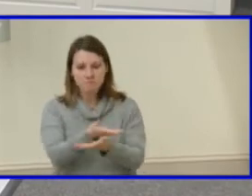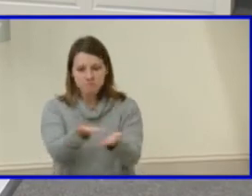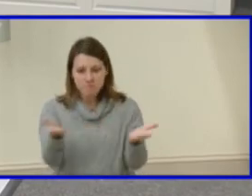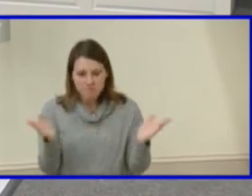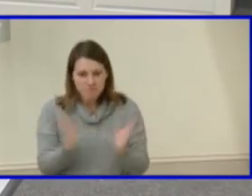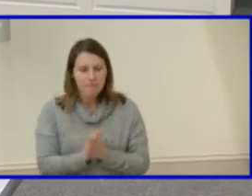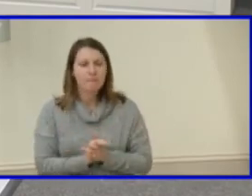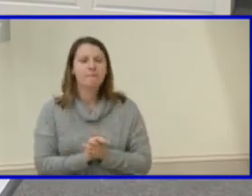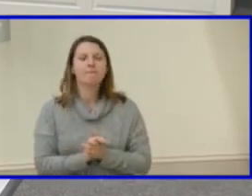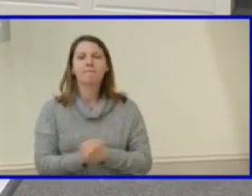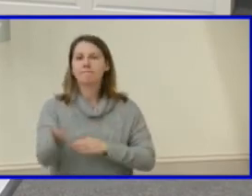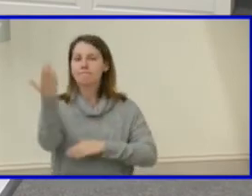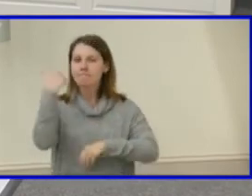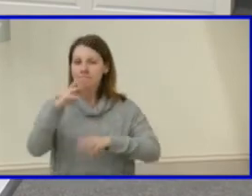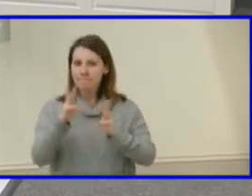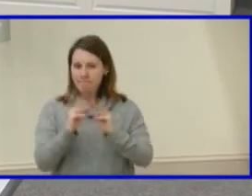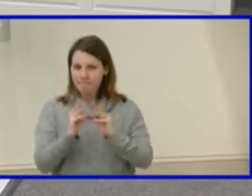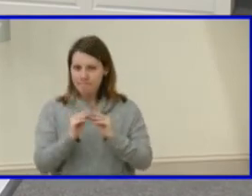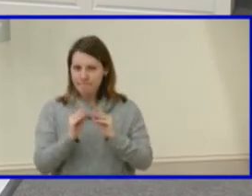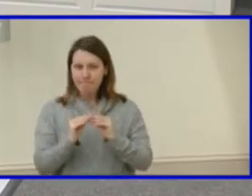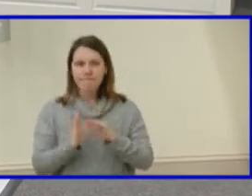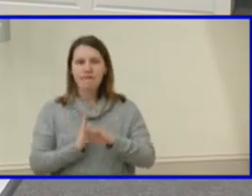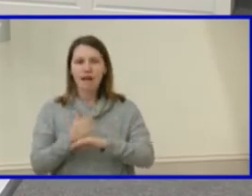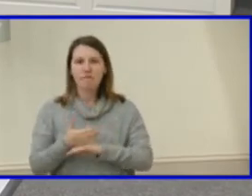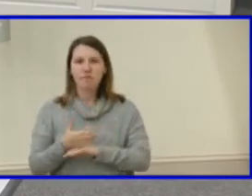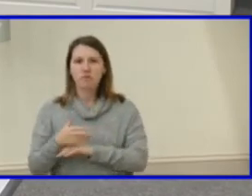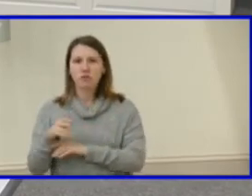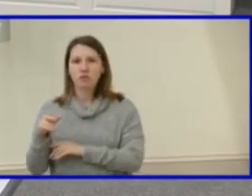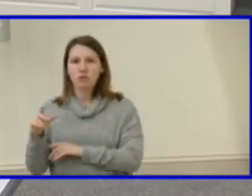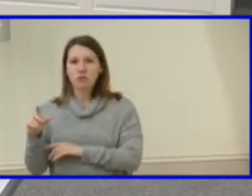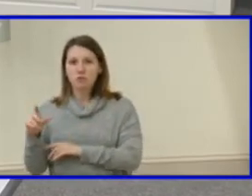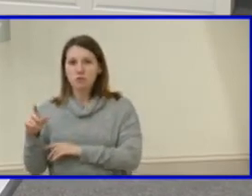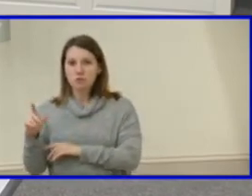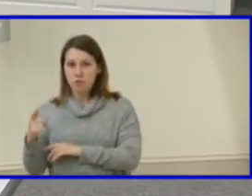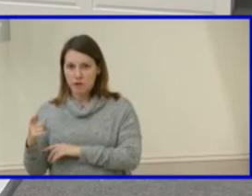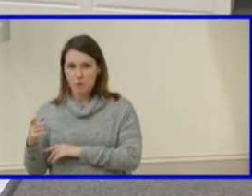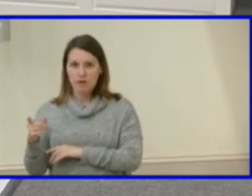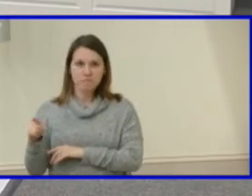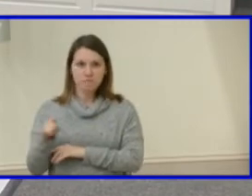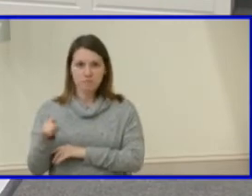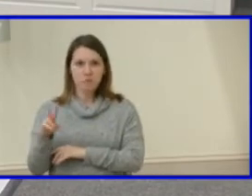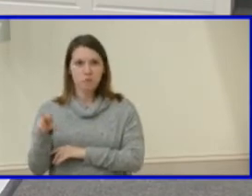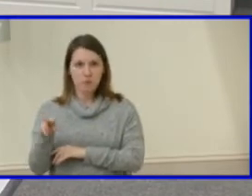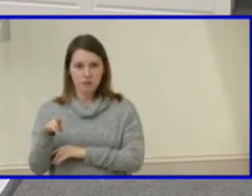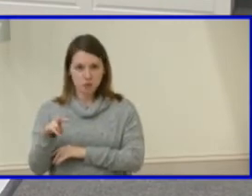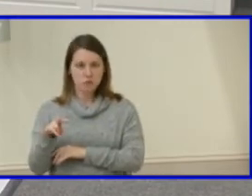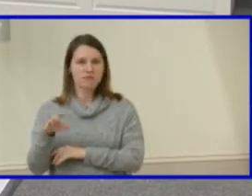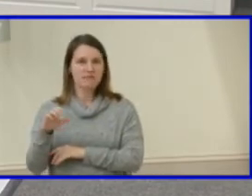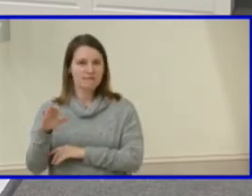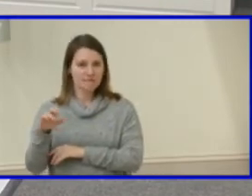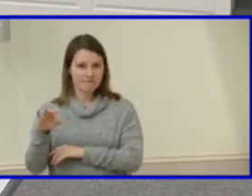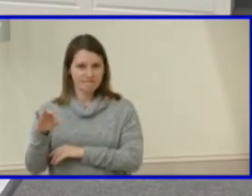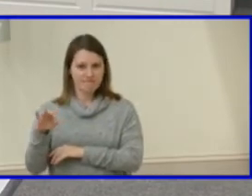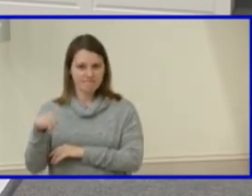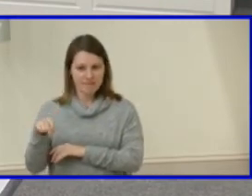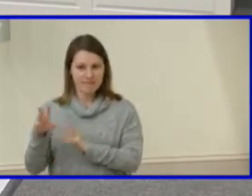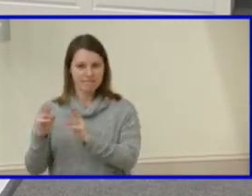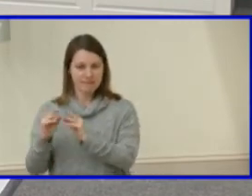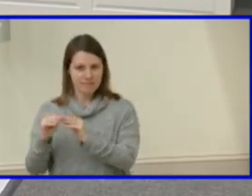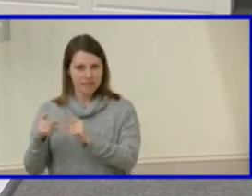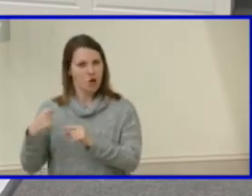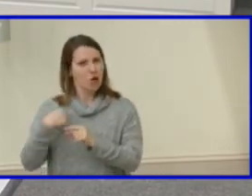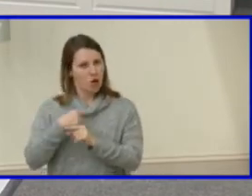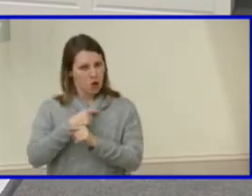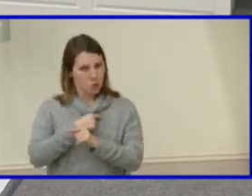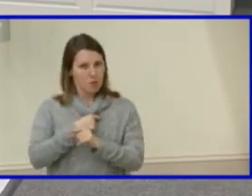At our last meeting and after our 21-22 CIP presentation, this board made some recommendations to consider before our presentation